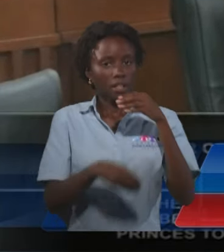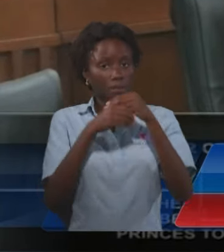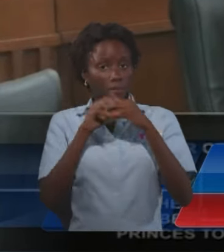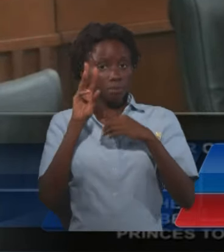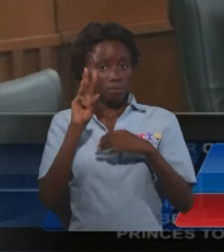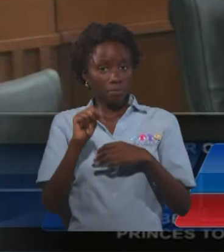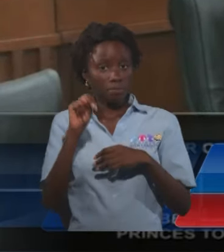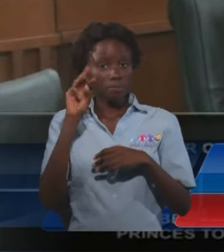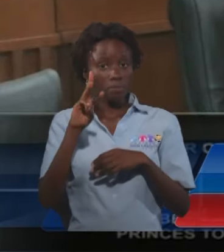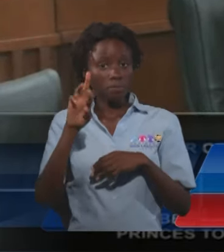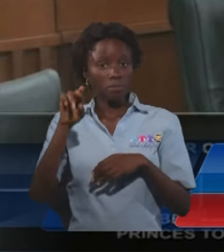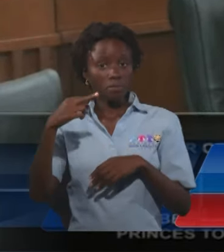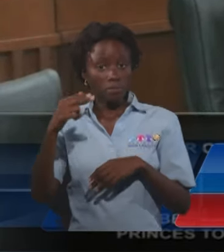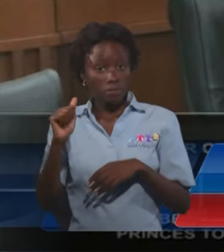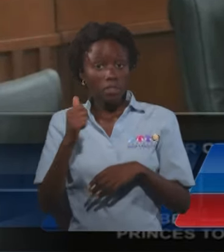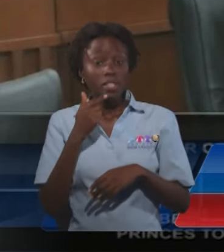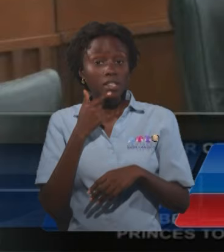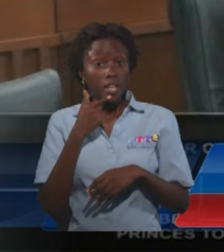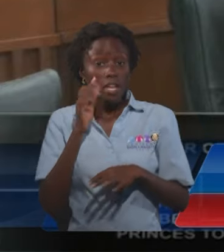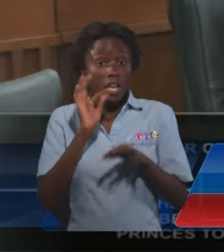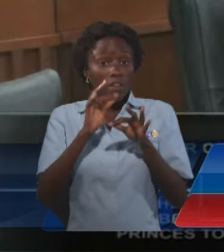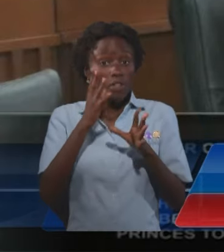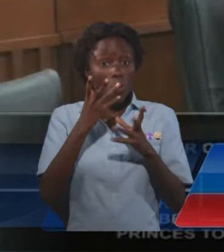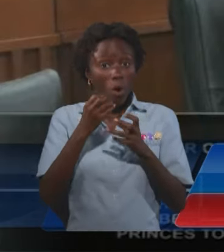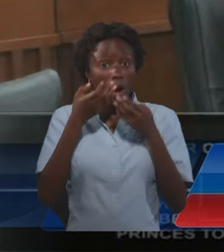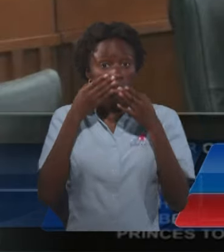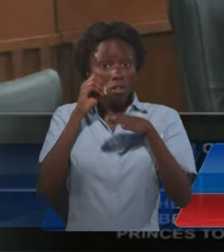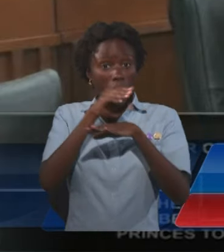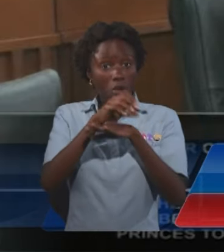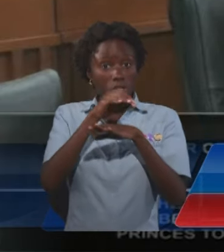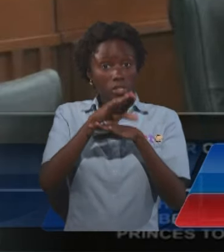NWRHA did agree to pay for external counseling.